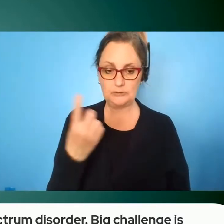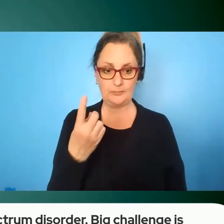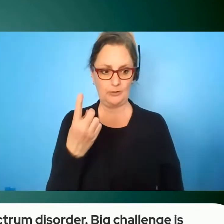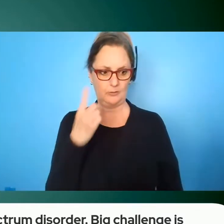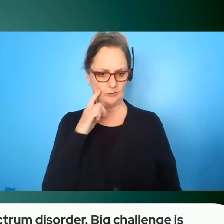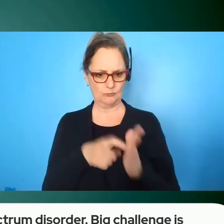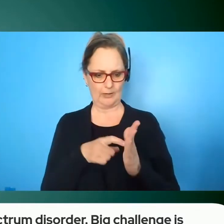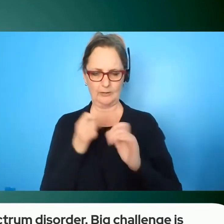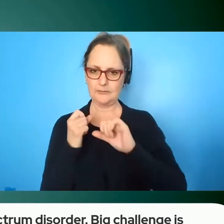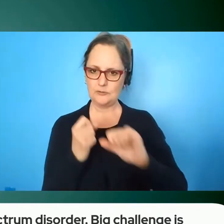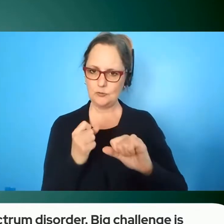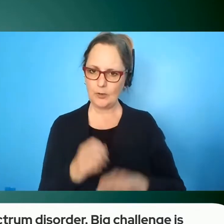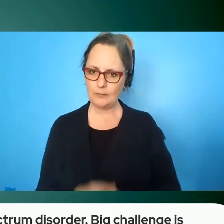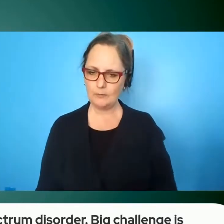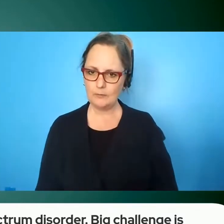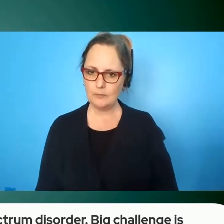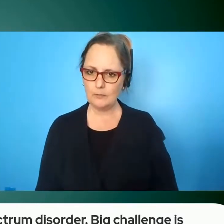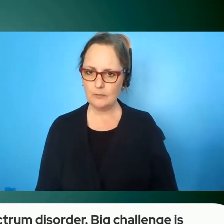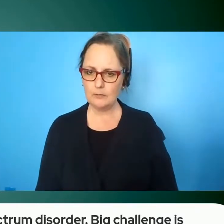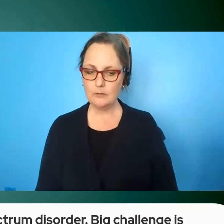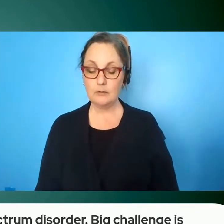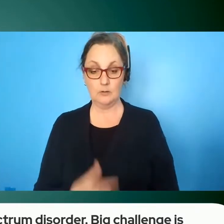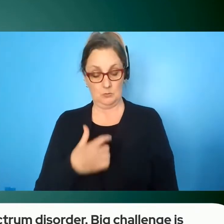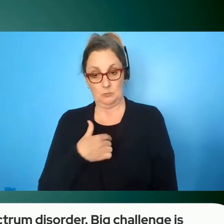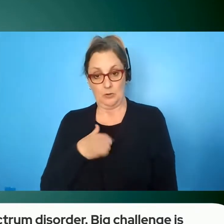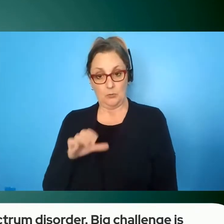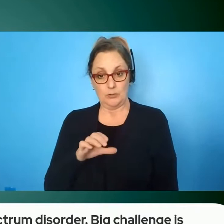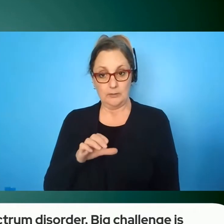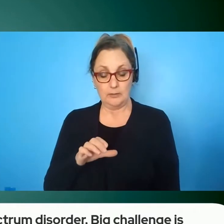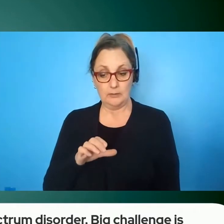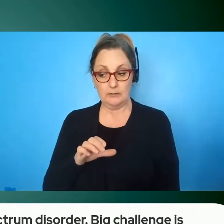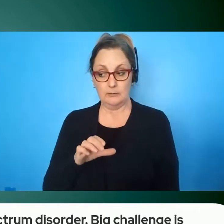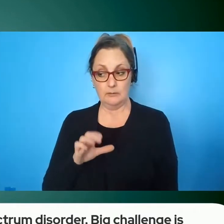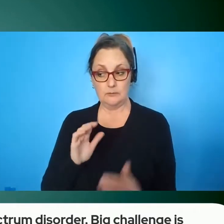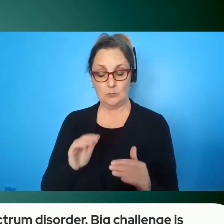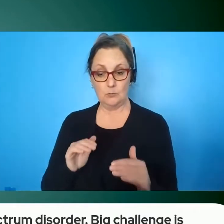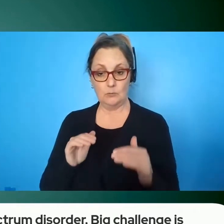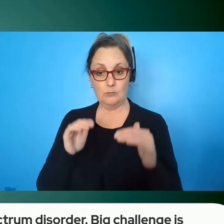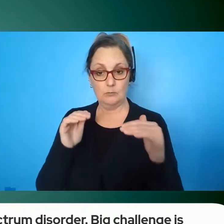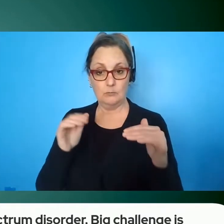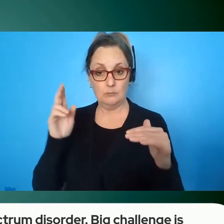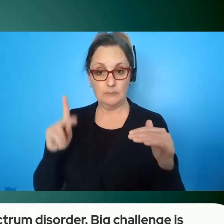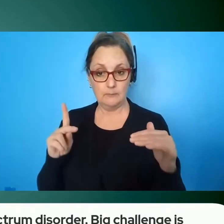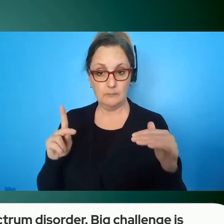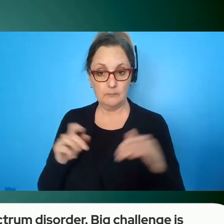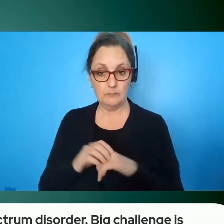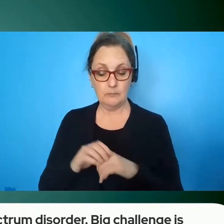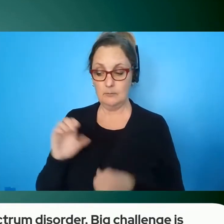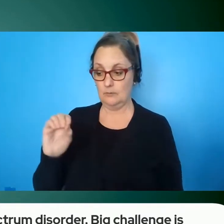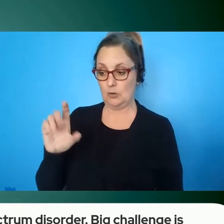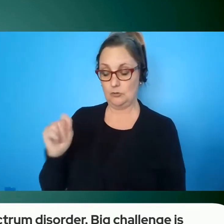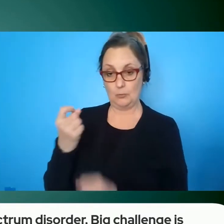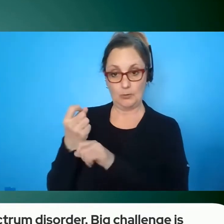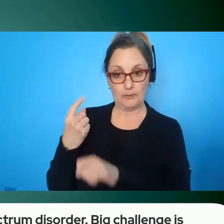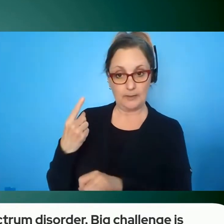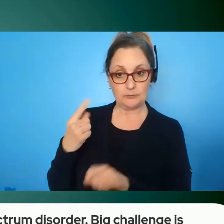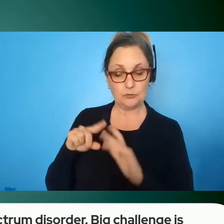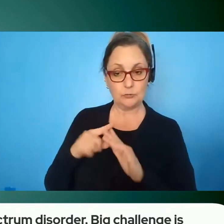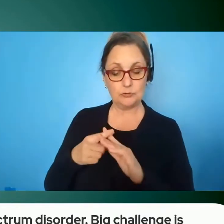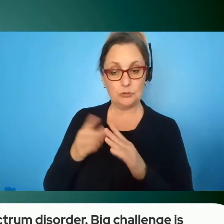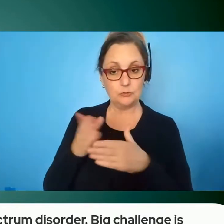what we did is we took it to the next level um in fact in october last year we started to share